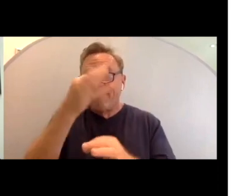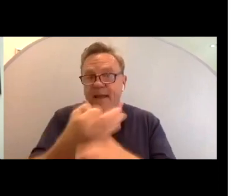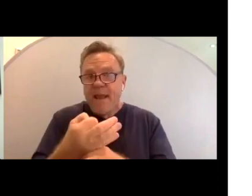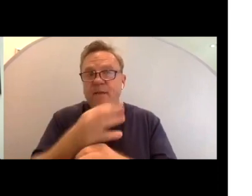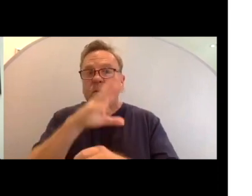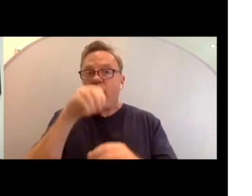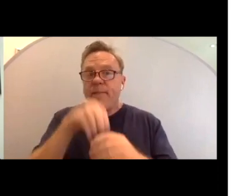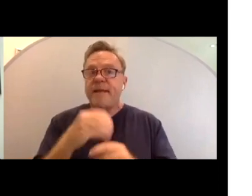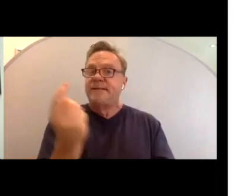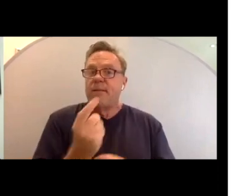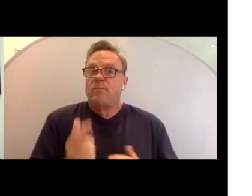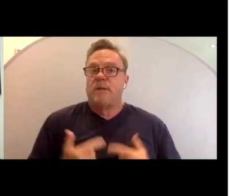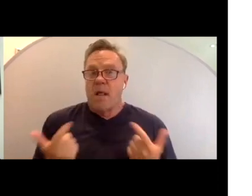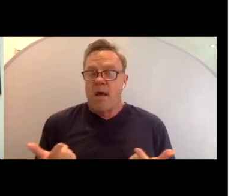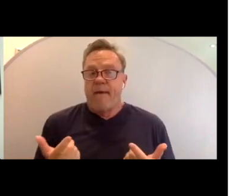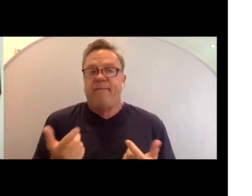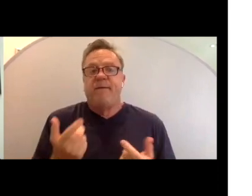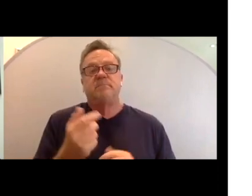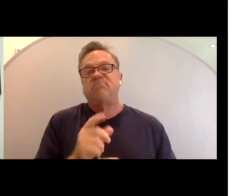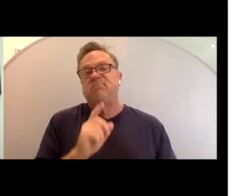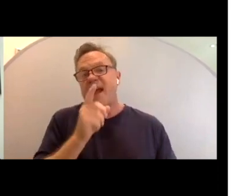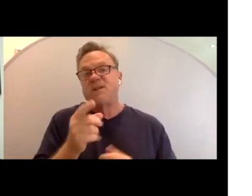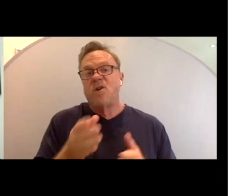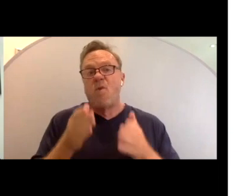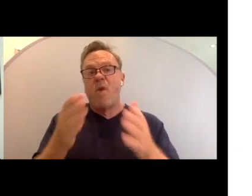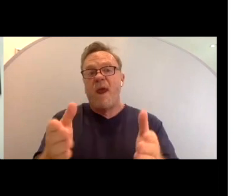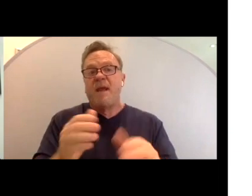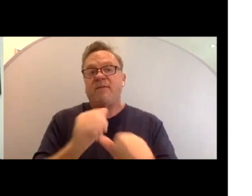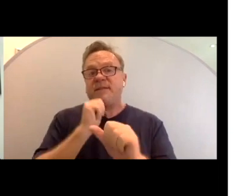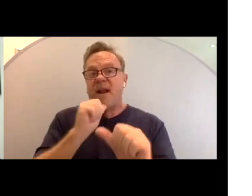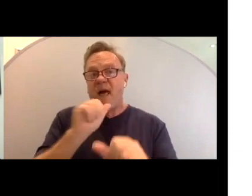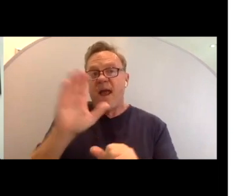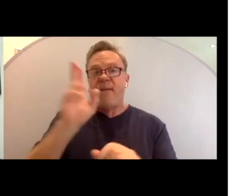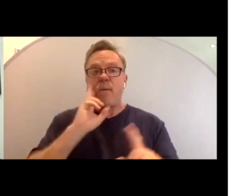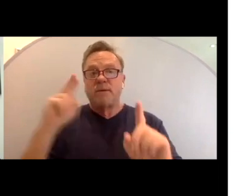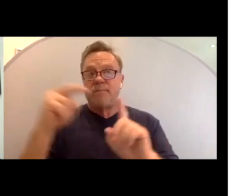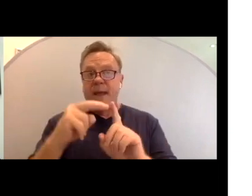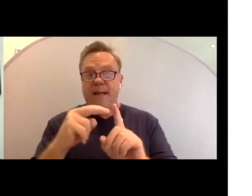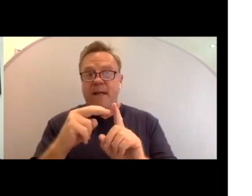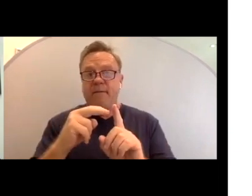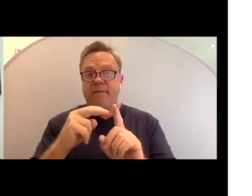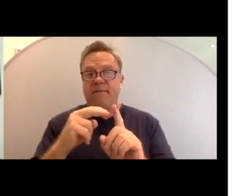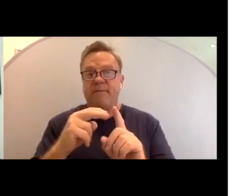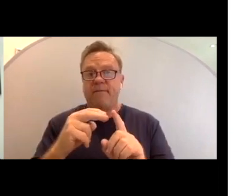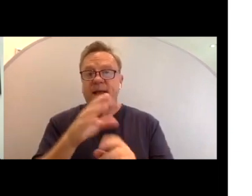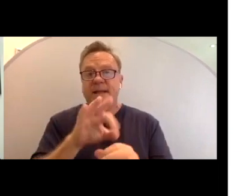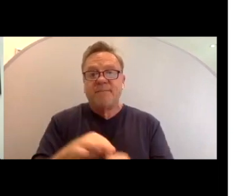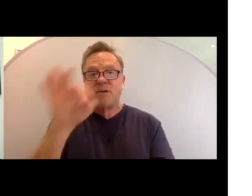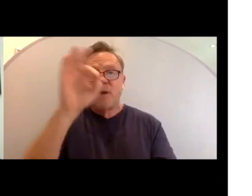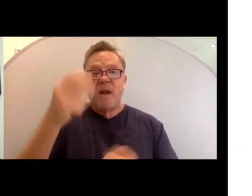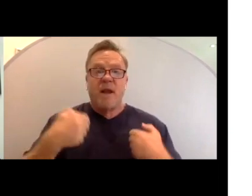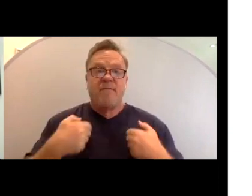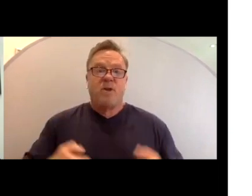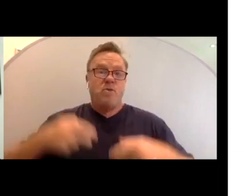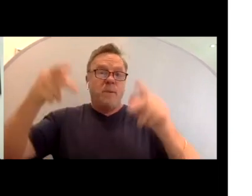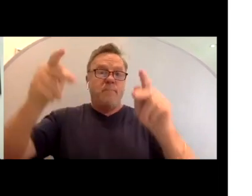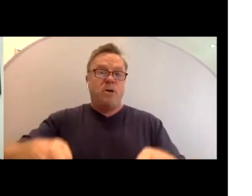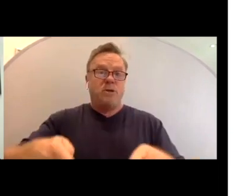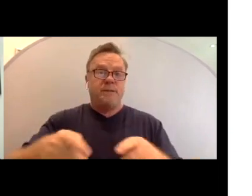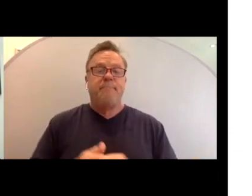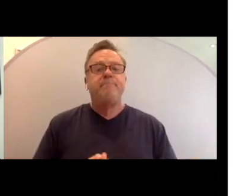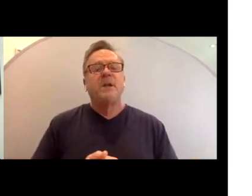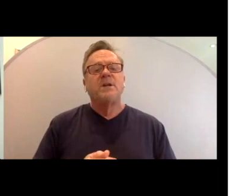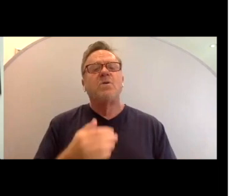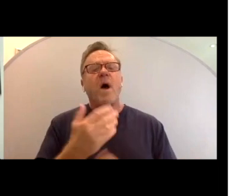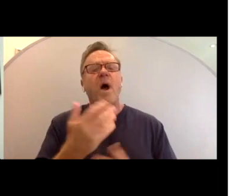someone's life, it's actually a way of denying their perspective of that and spirituality of the human person. So